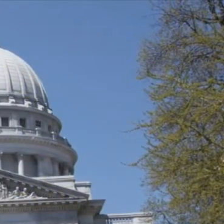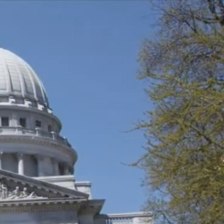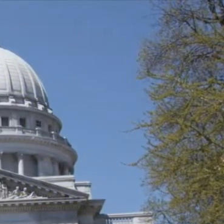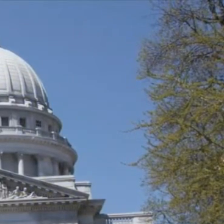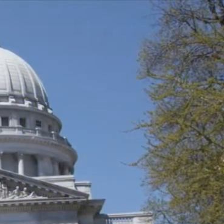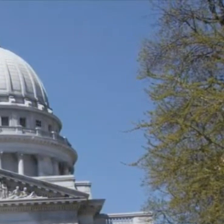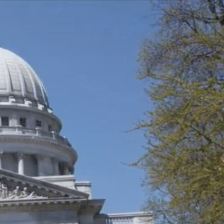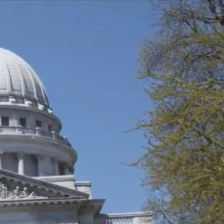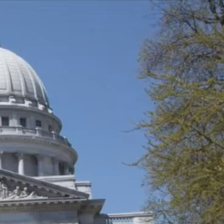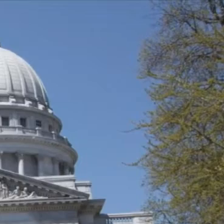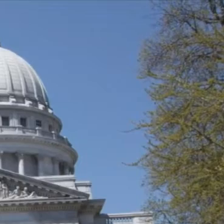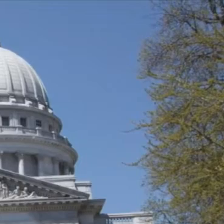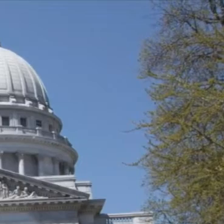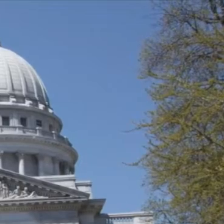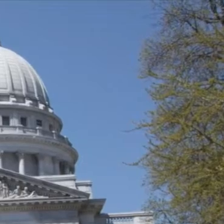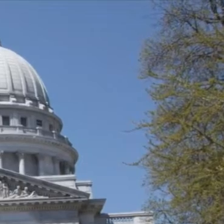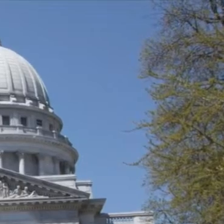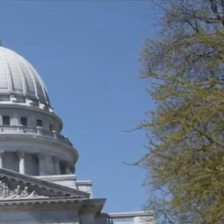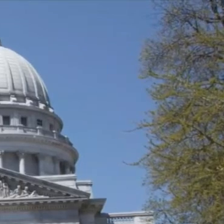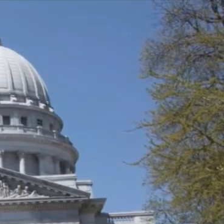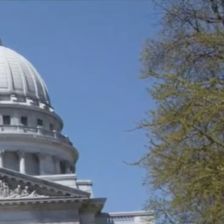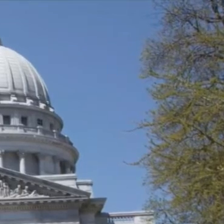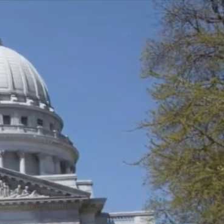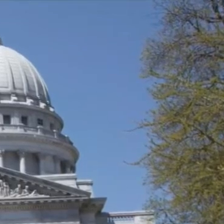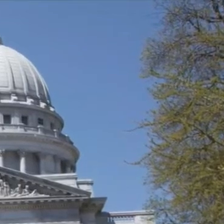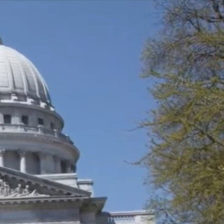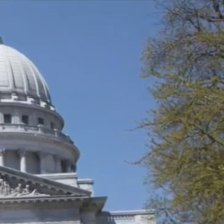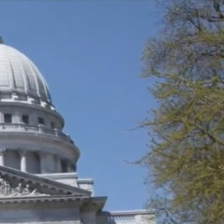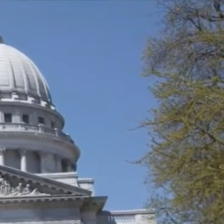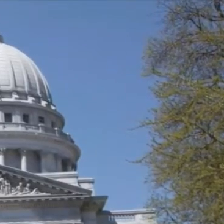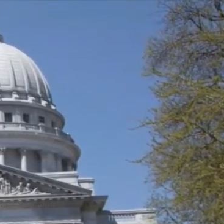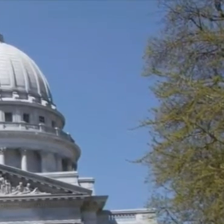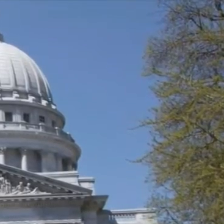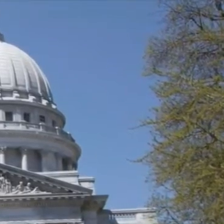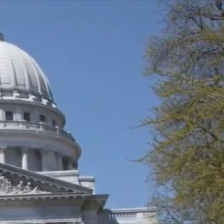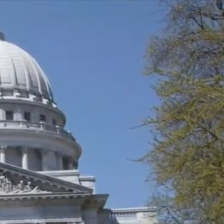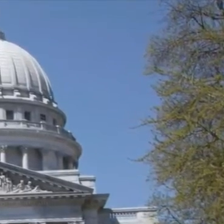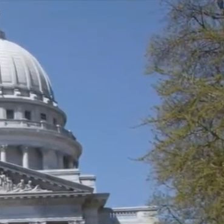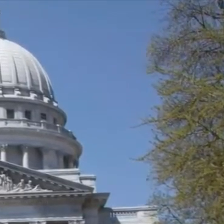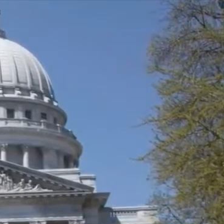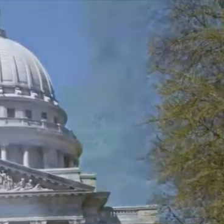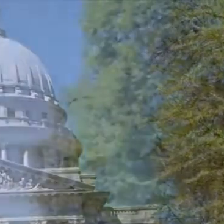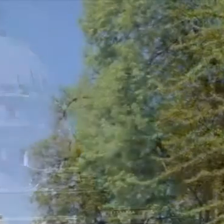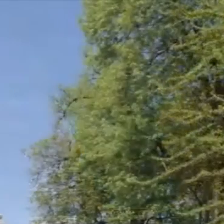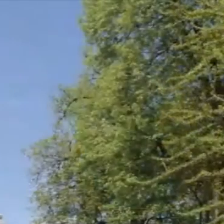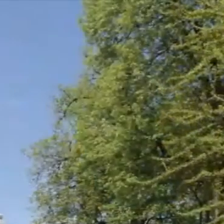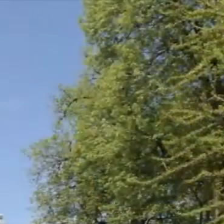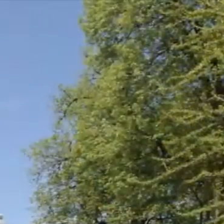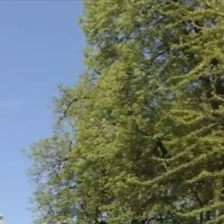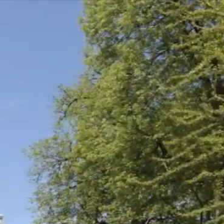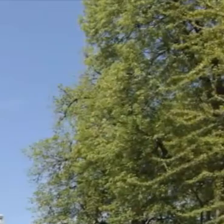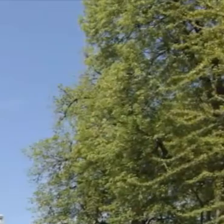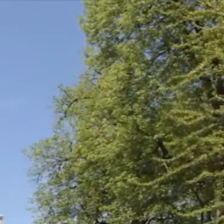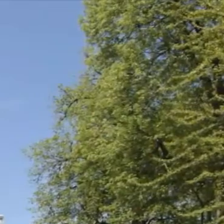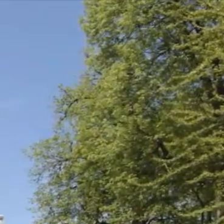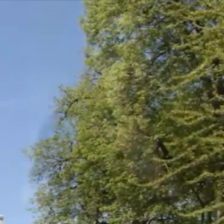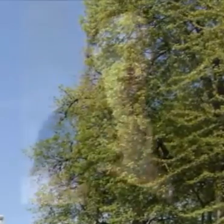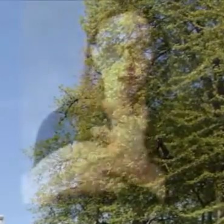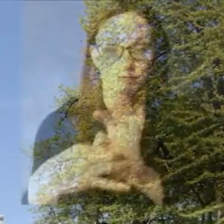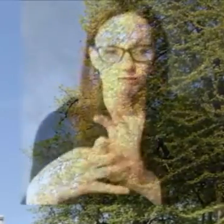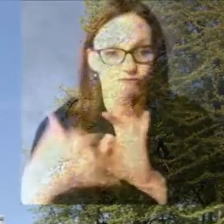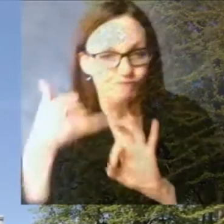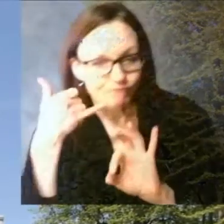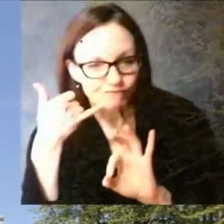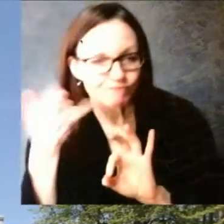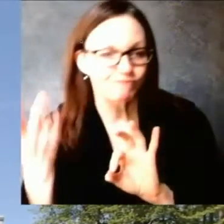Good afternoon and thank you for joining us for today's COVID-19 media briefing. This is our 100th briefing since the